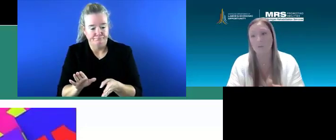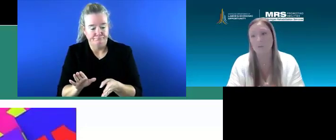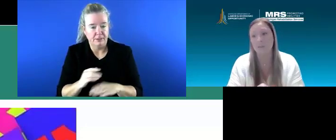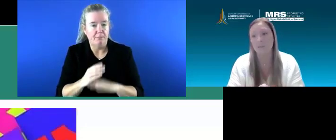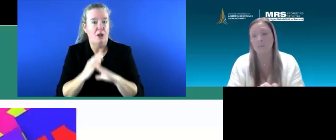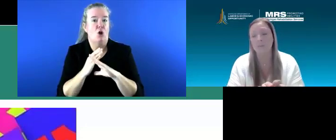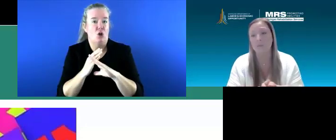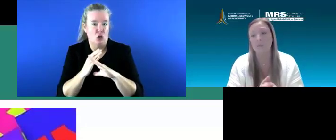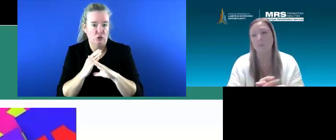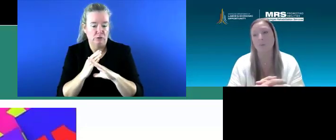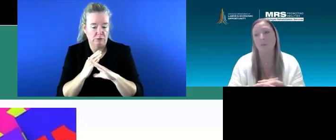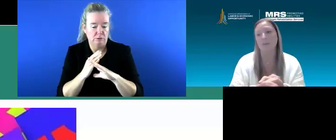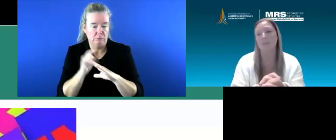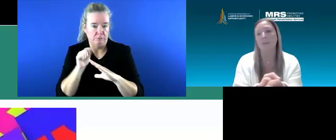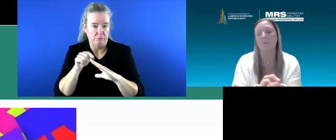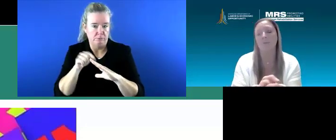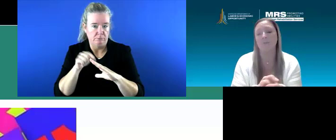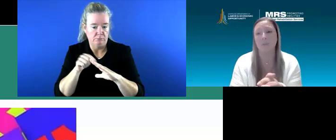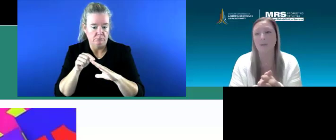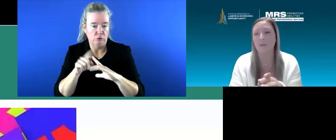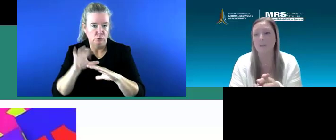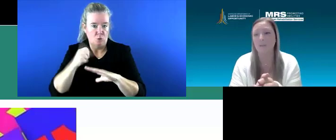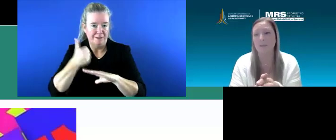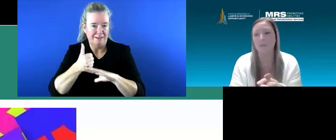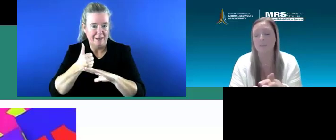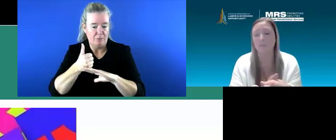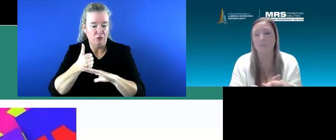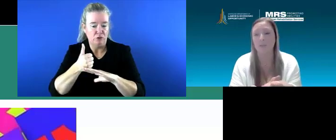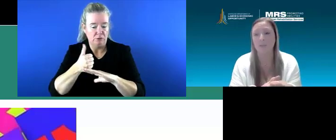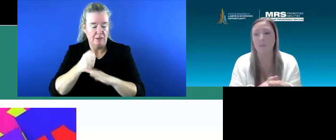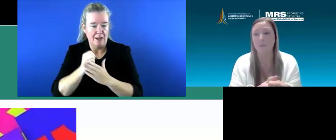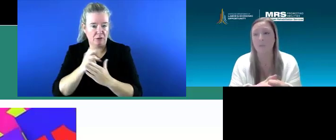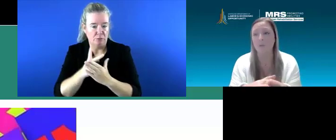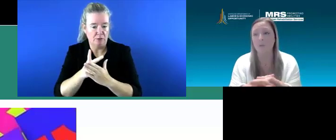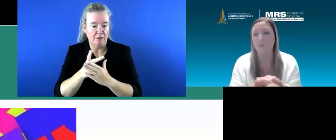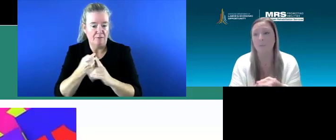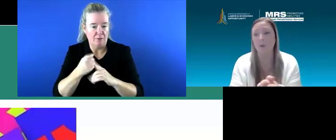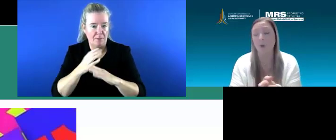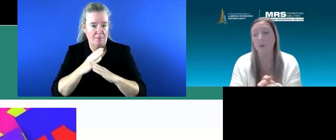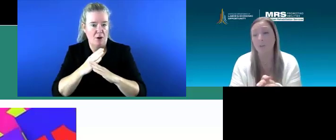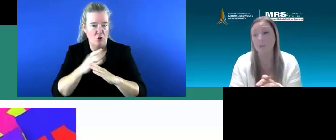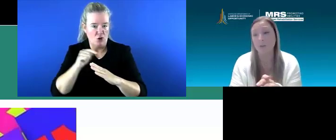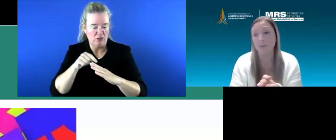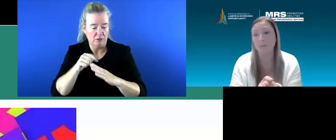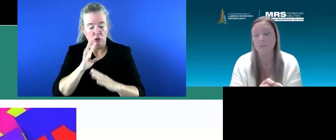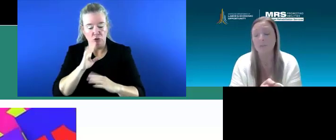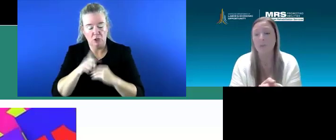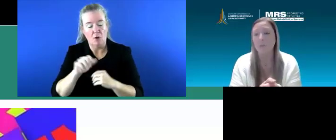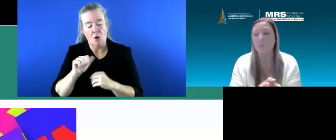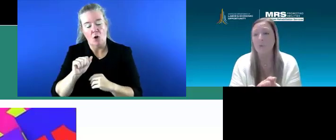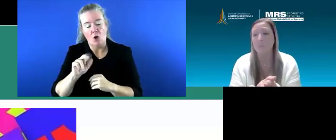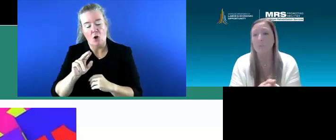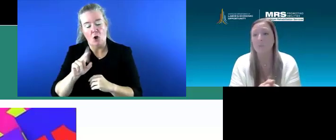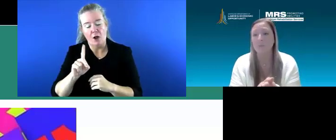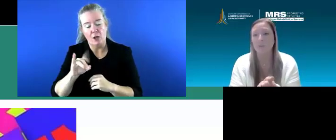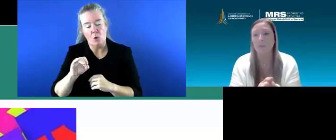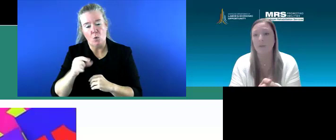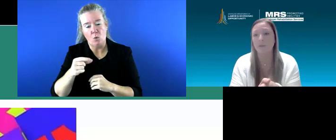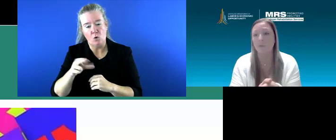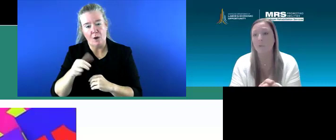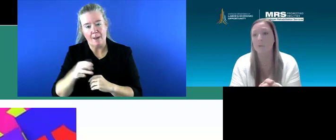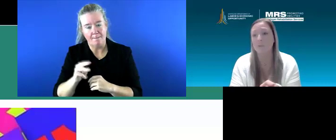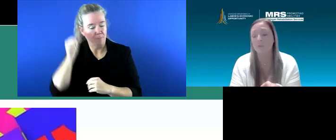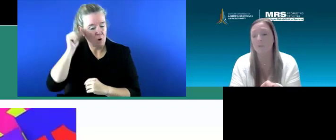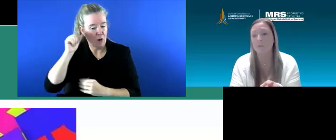barriers and to make sure that we can establish the eligibility. So when we're talking about audiograms, we're going to be looking